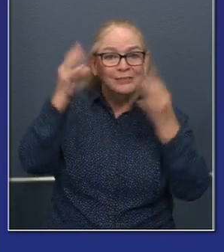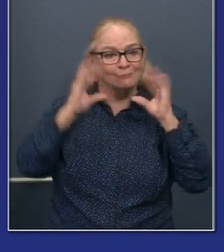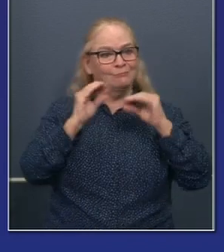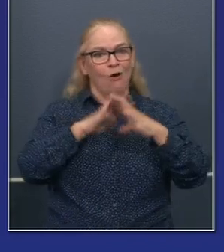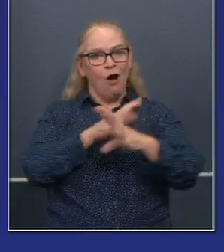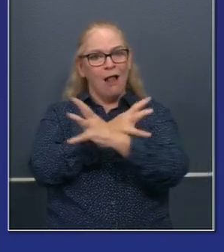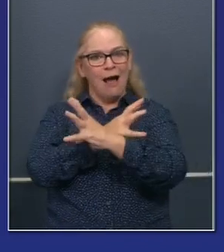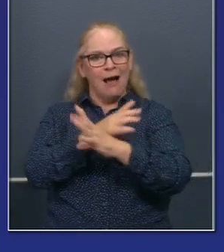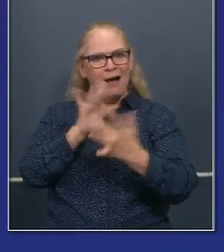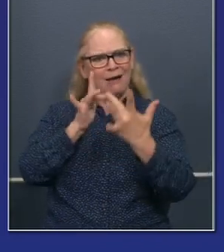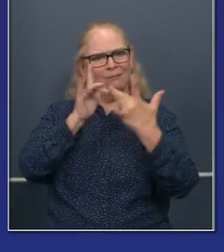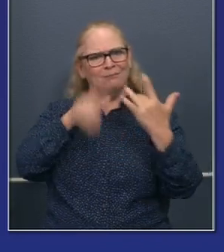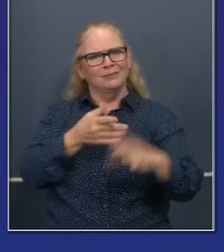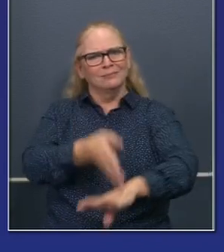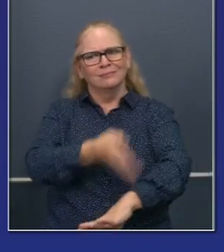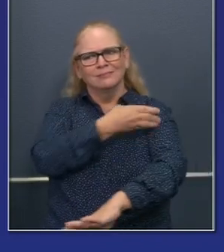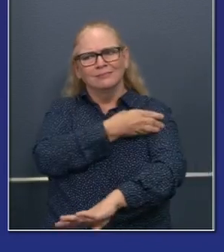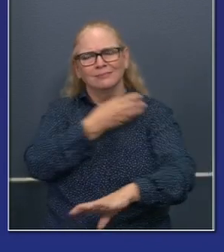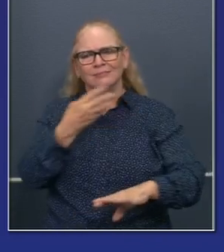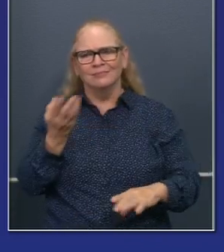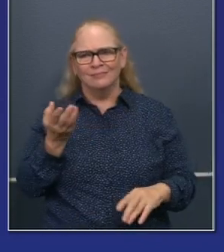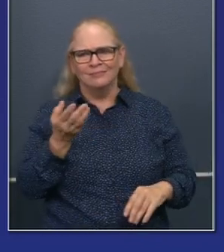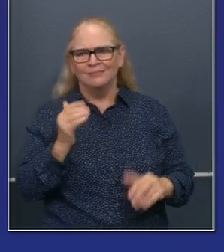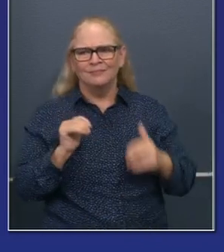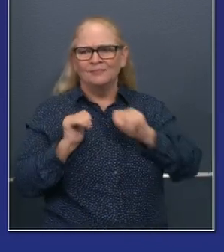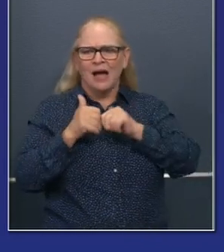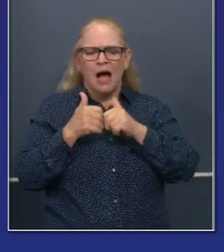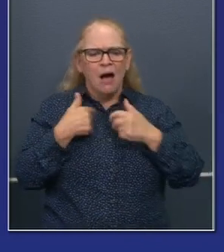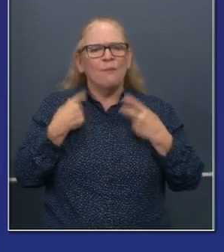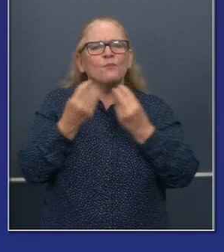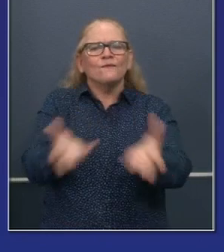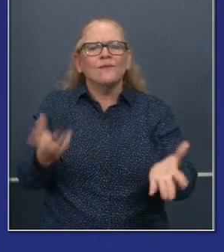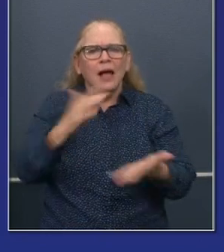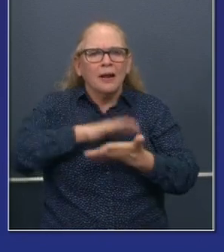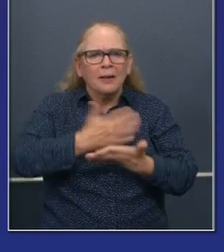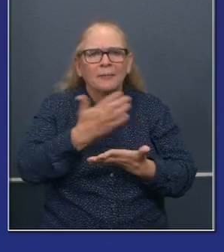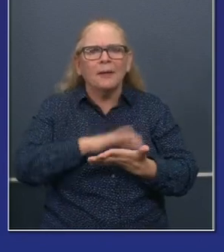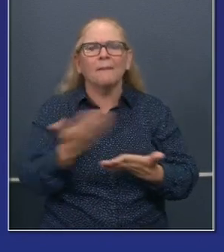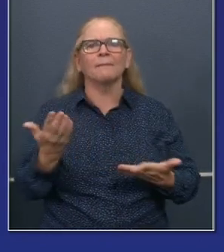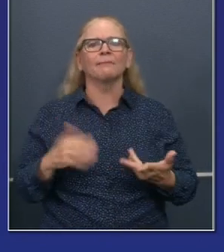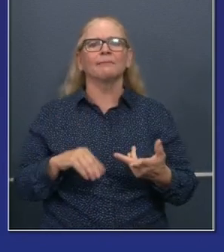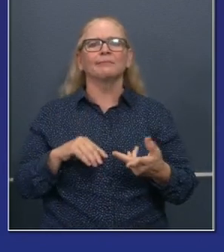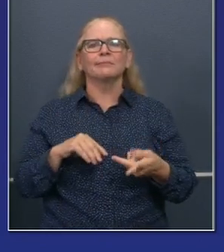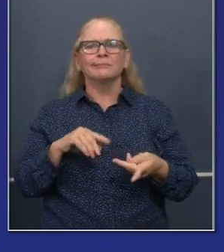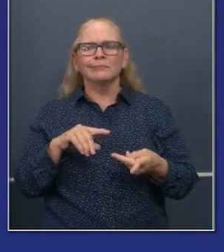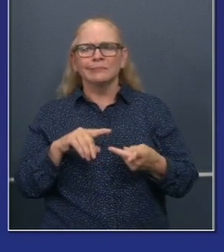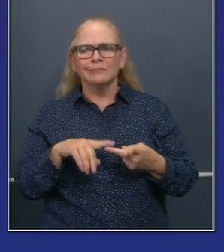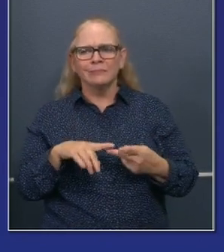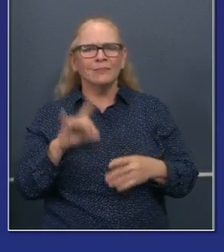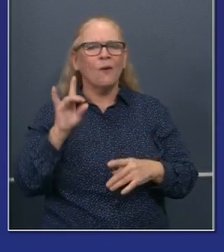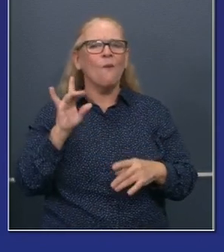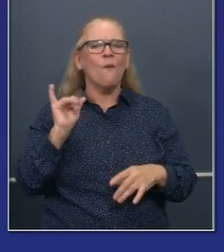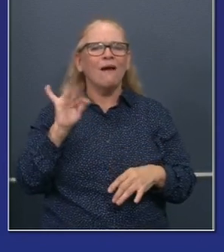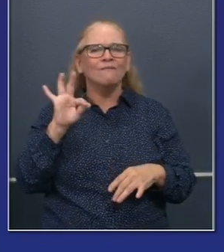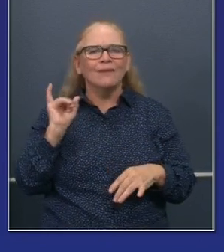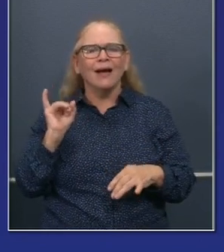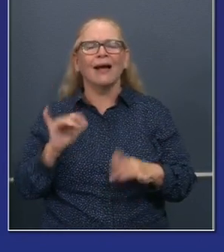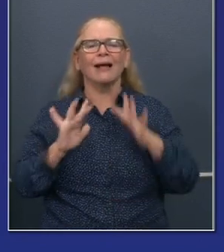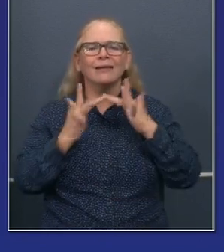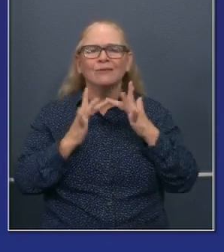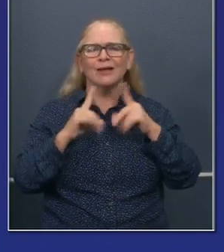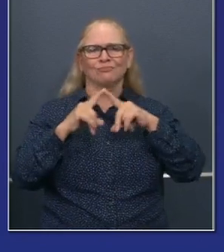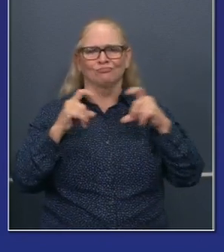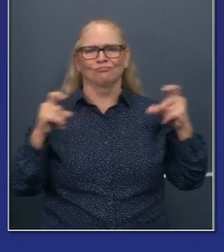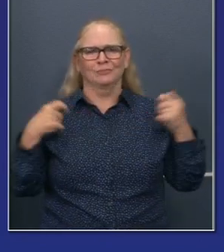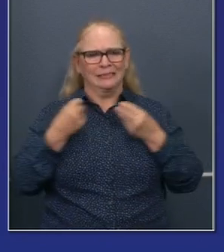broadening access to tablets, broadening access to, uh, broadband is fundamental. It's not just